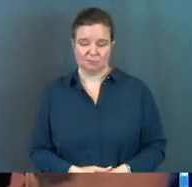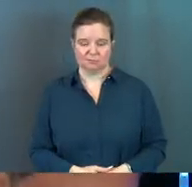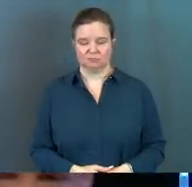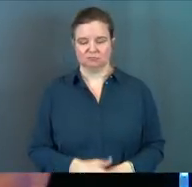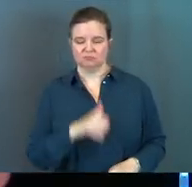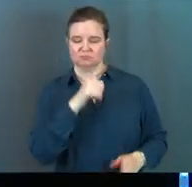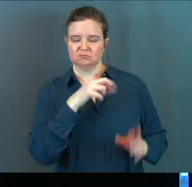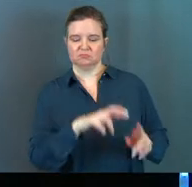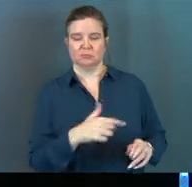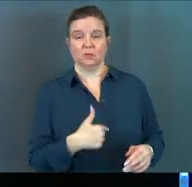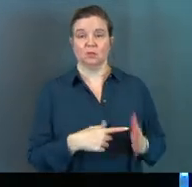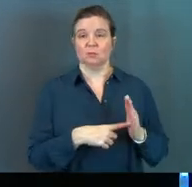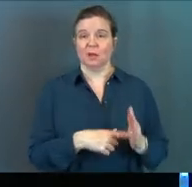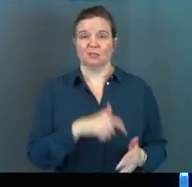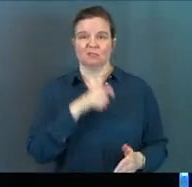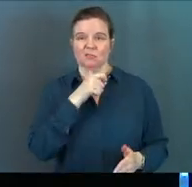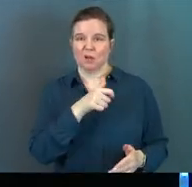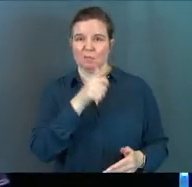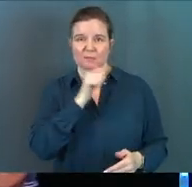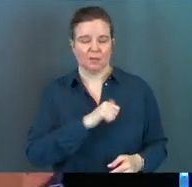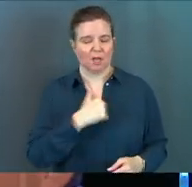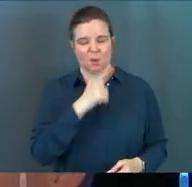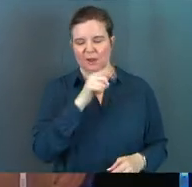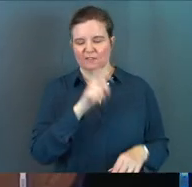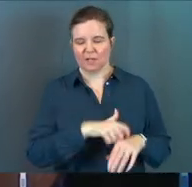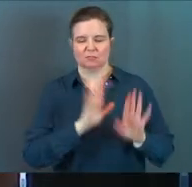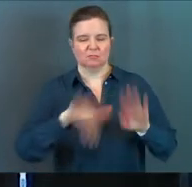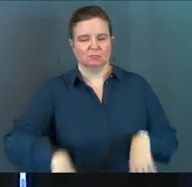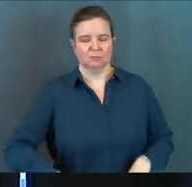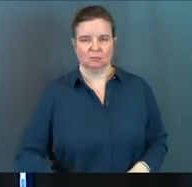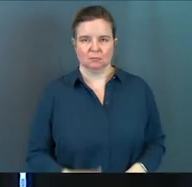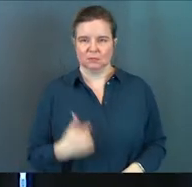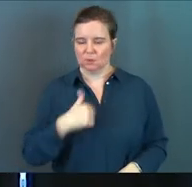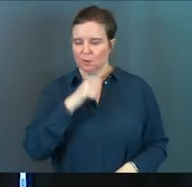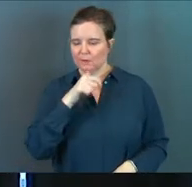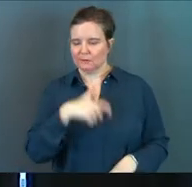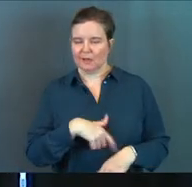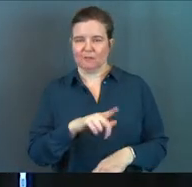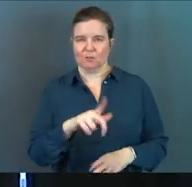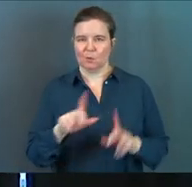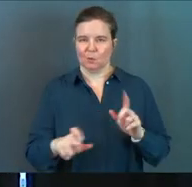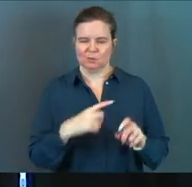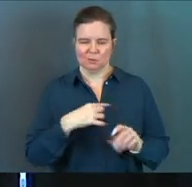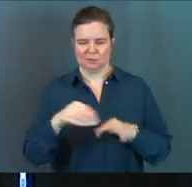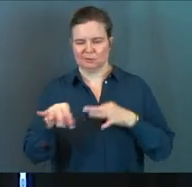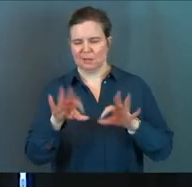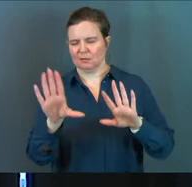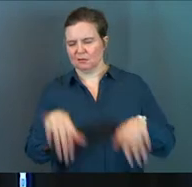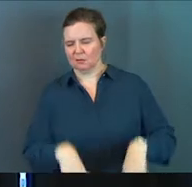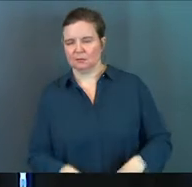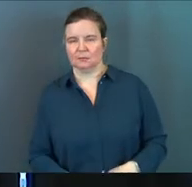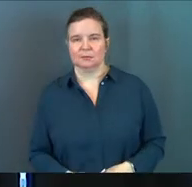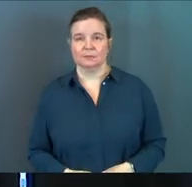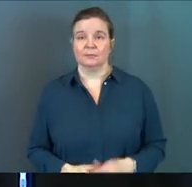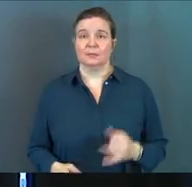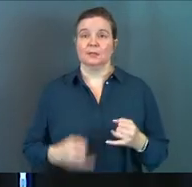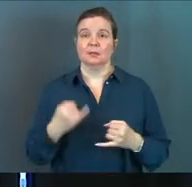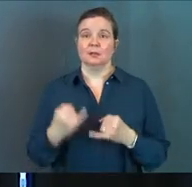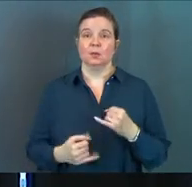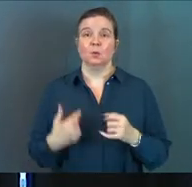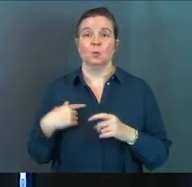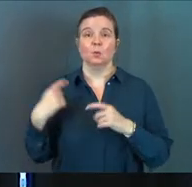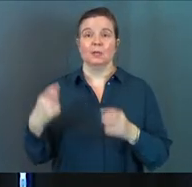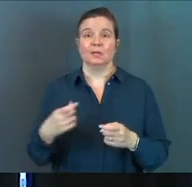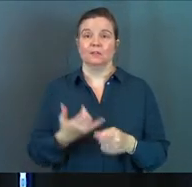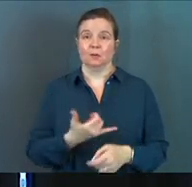You model impatience. I don't have time for your questions. I don't have time to give an explanation. And then the last thing is